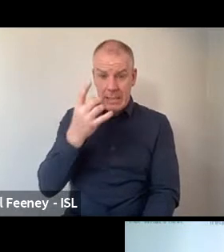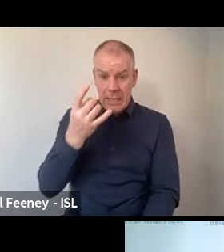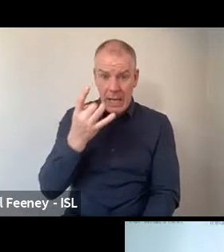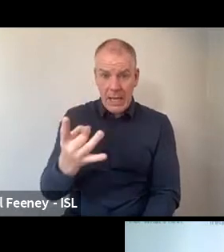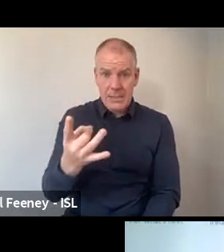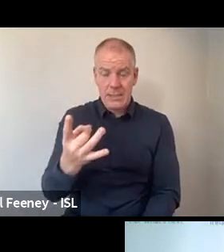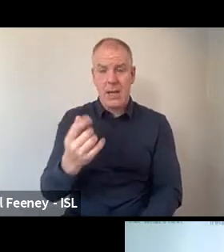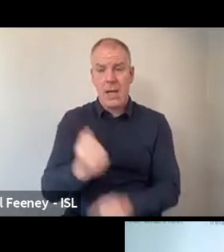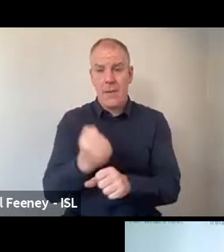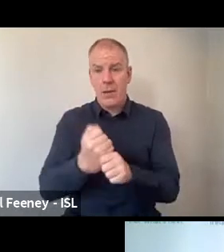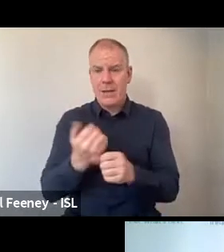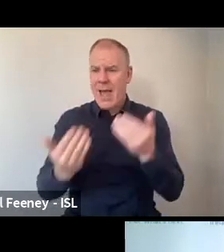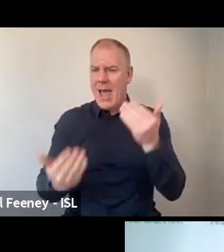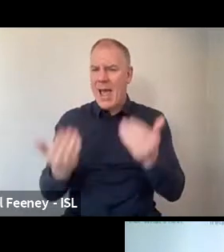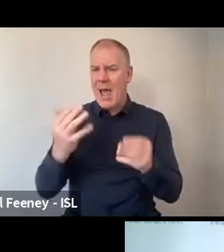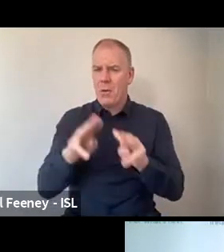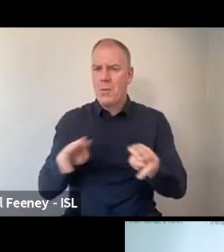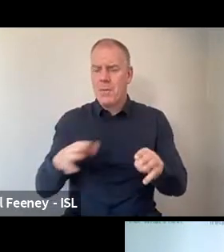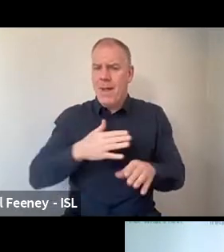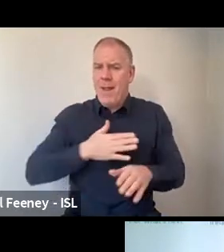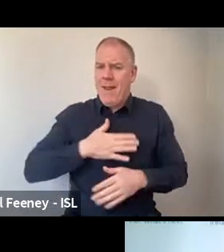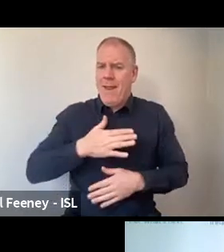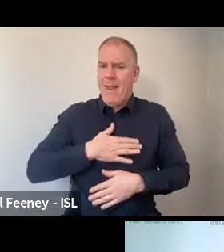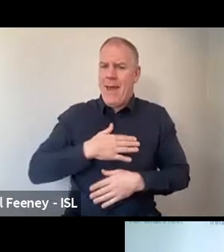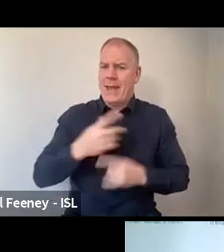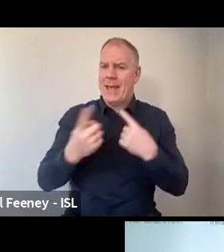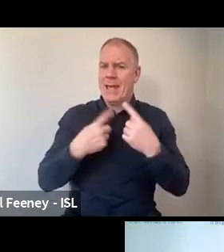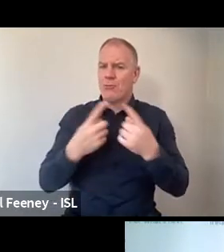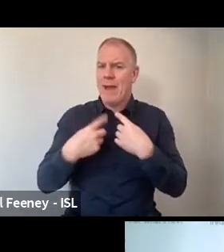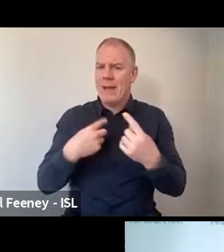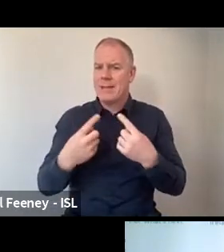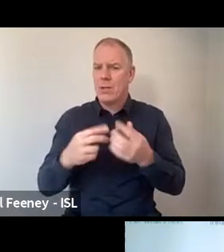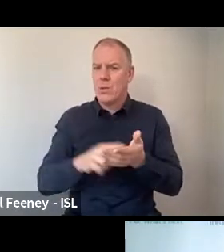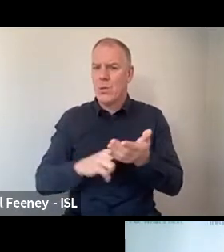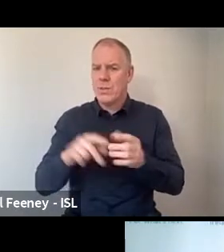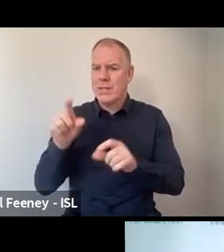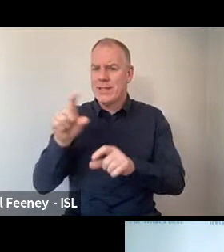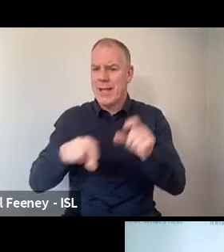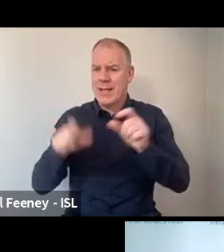about how people would like to interact with scientists?